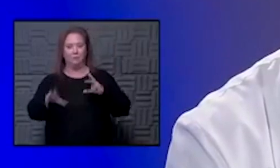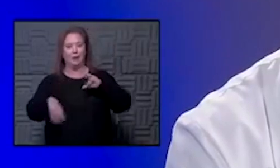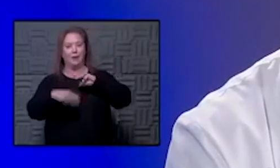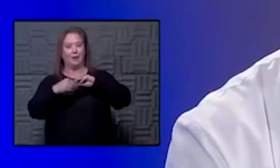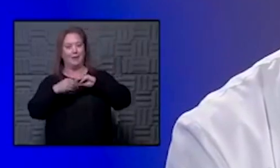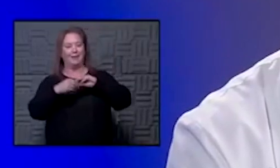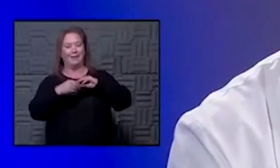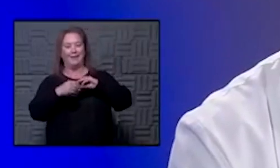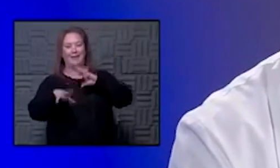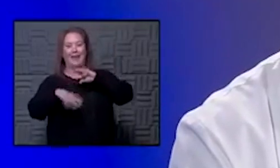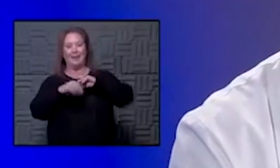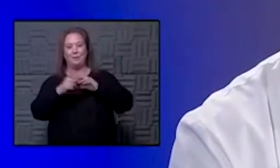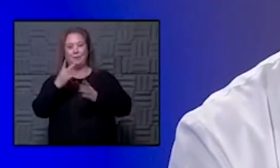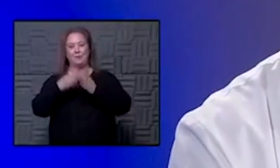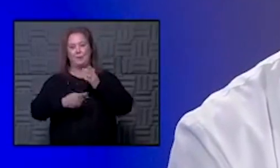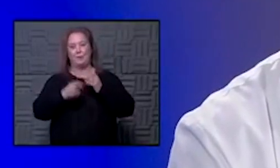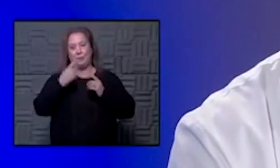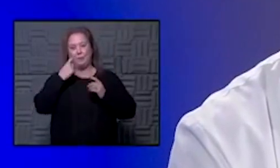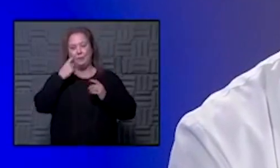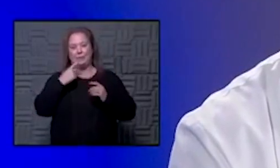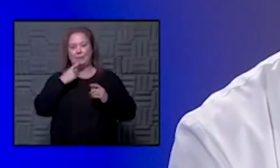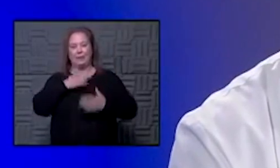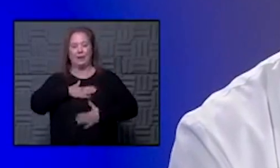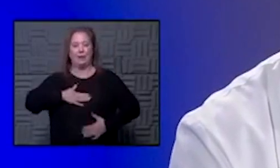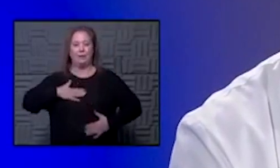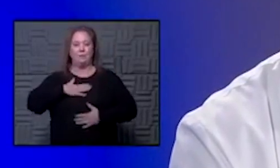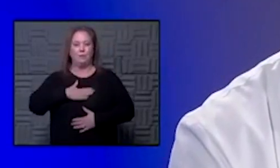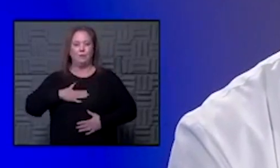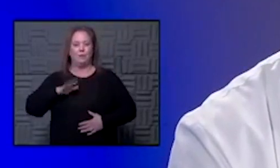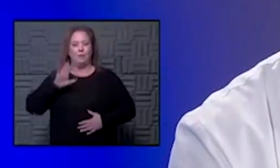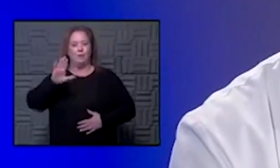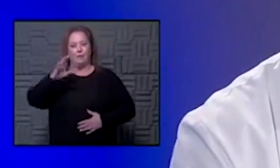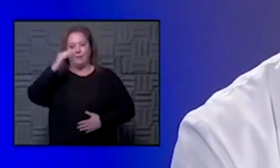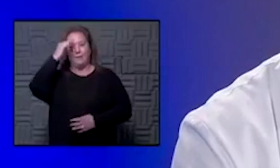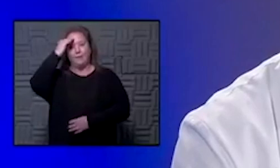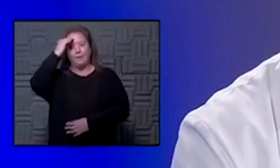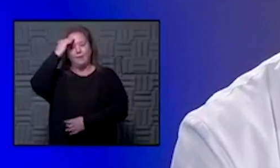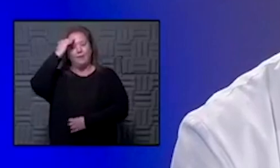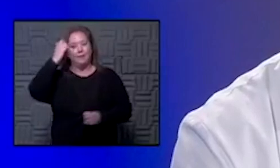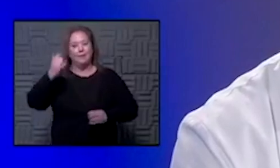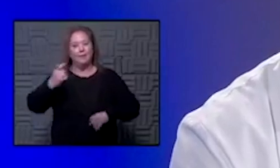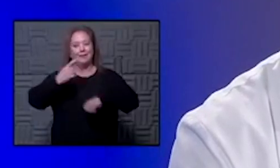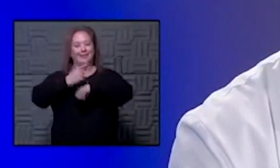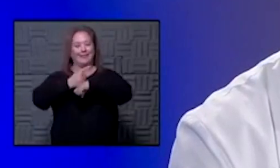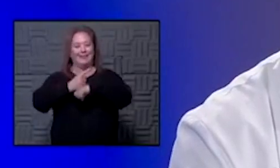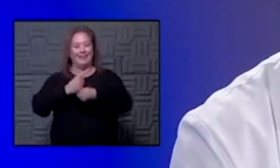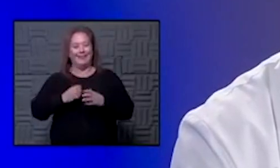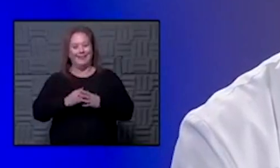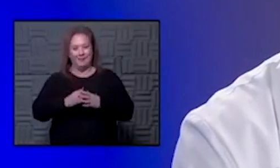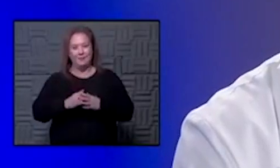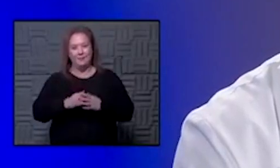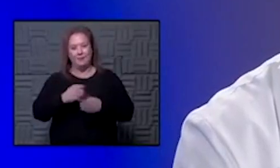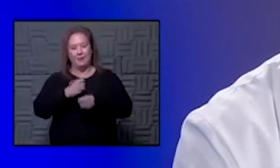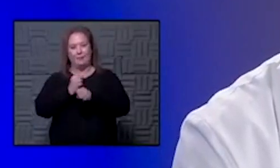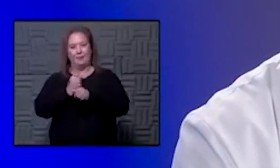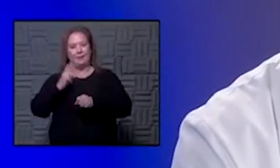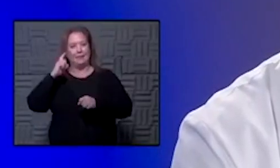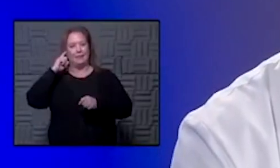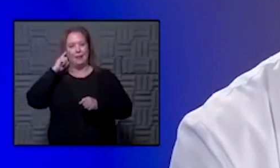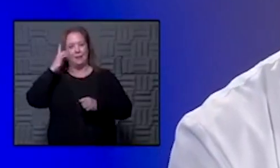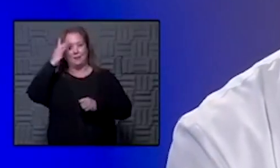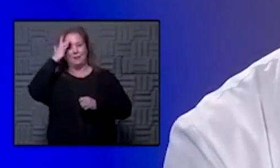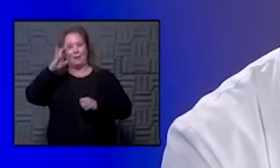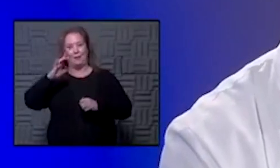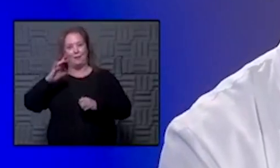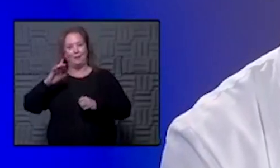what phil and lee said and i just appreciate um their insights and their knowledge today on the show um it probably made me sound a lot